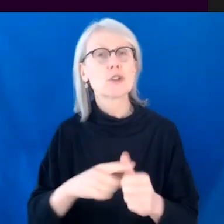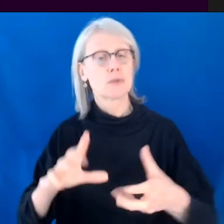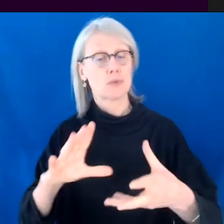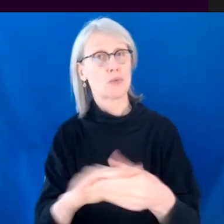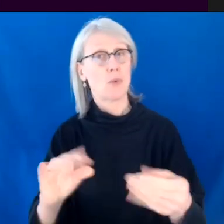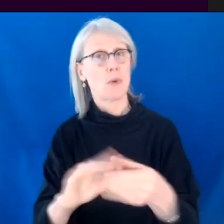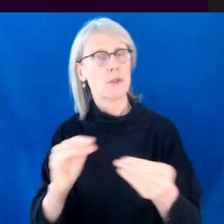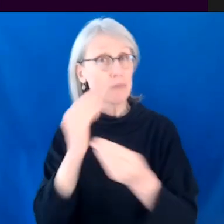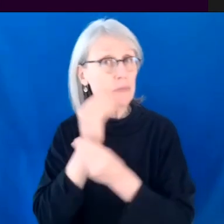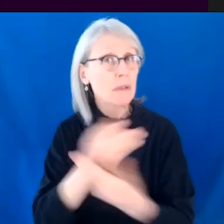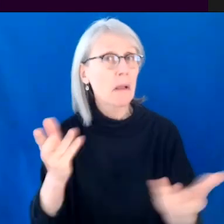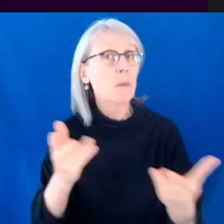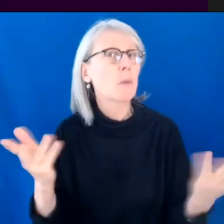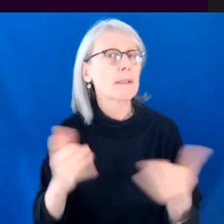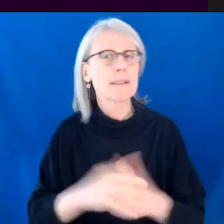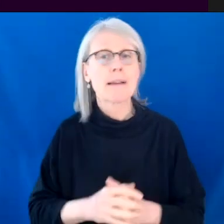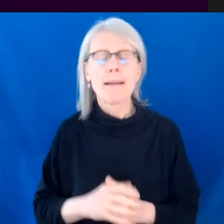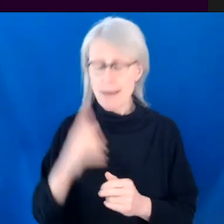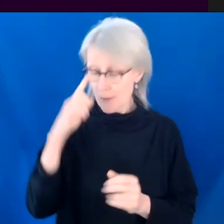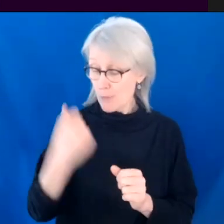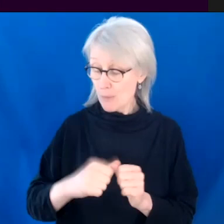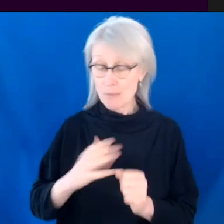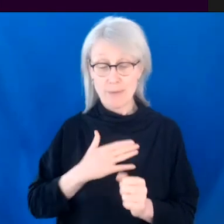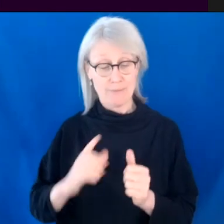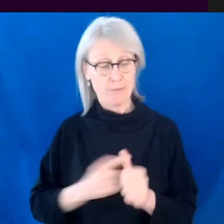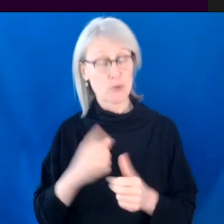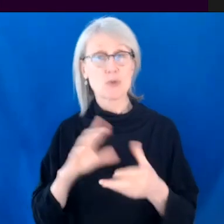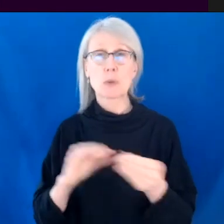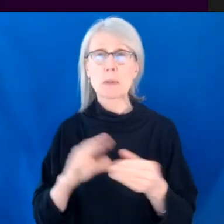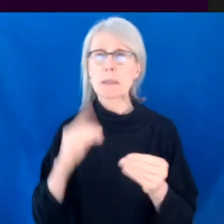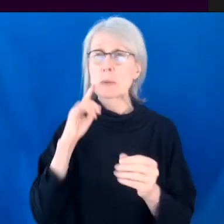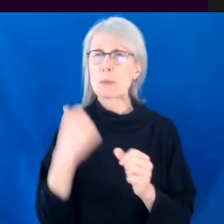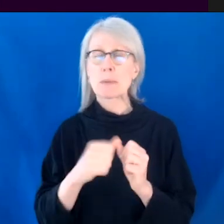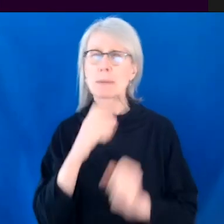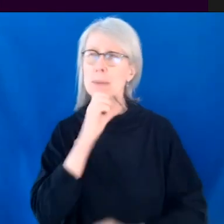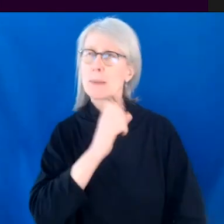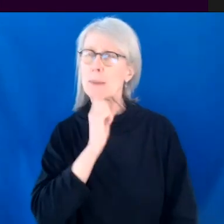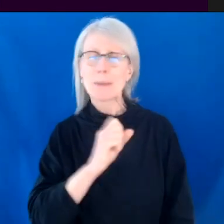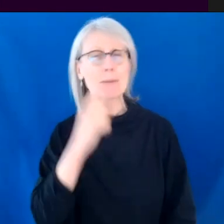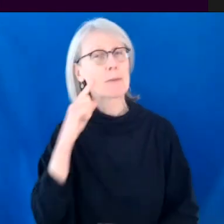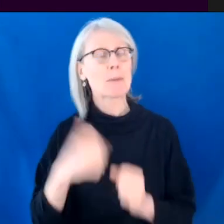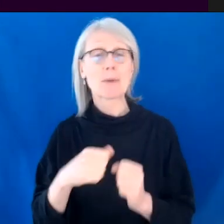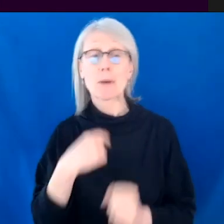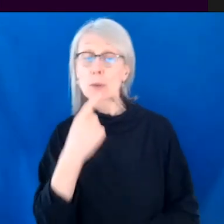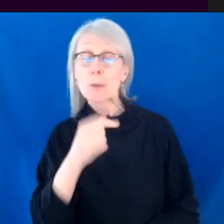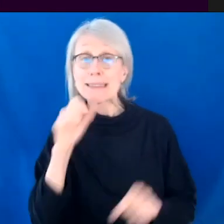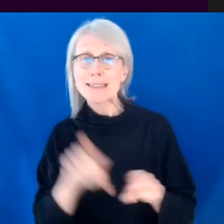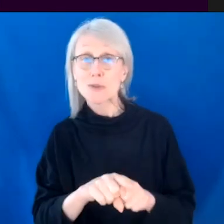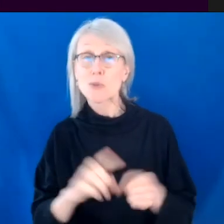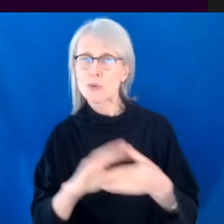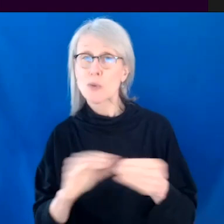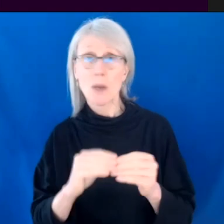Um, okay, the first story I remember telling, I actually don't remember how old I was, but I told my sister this